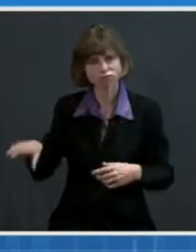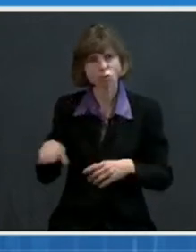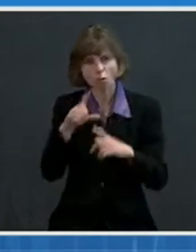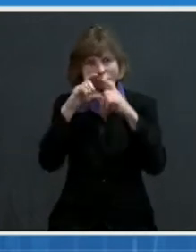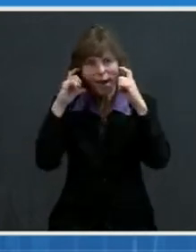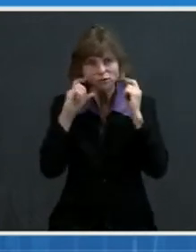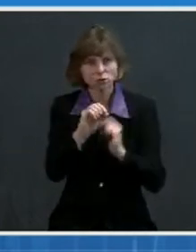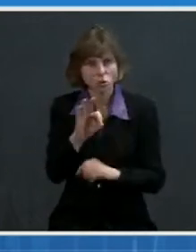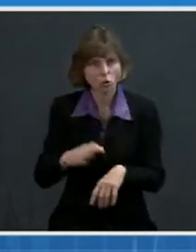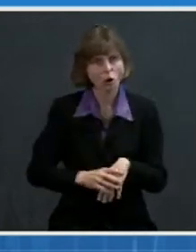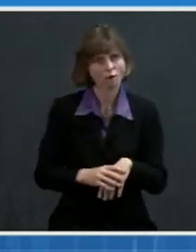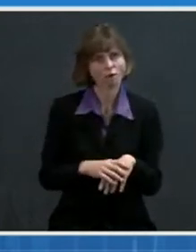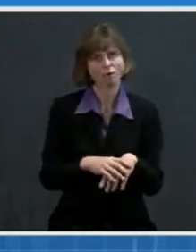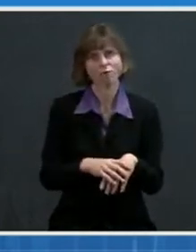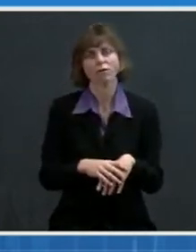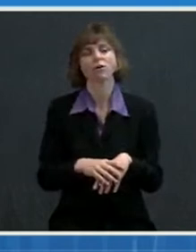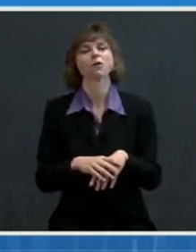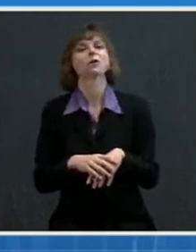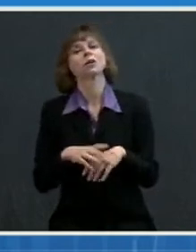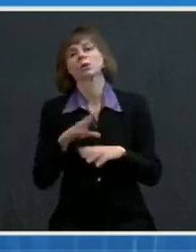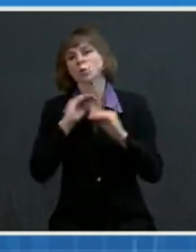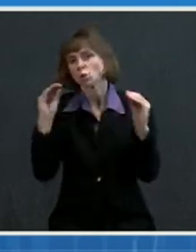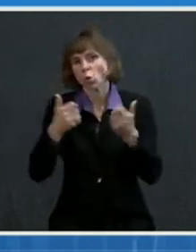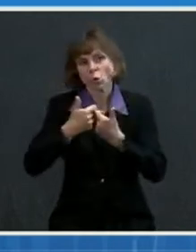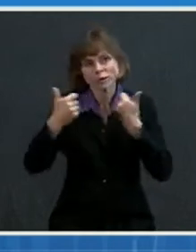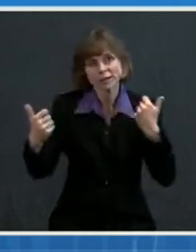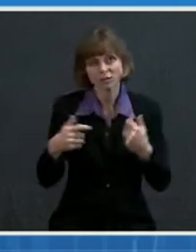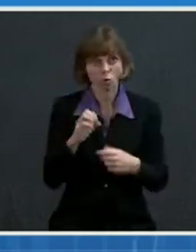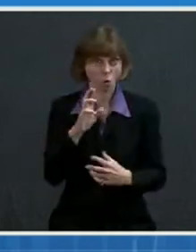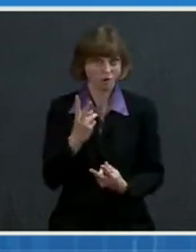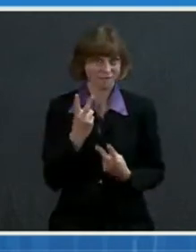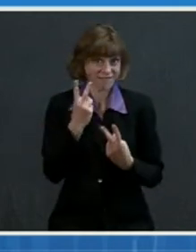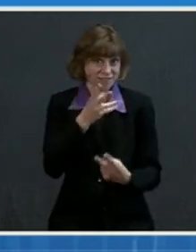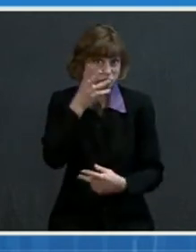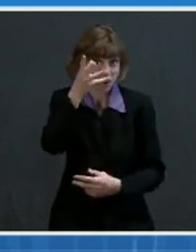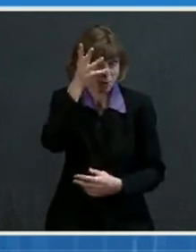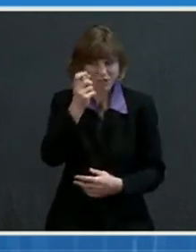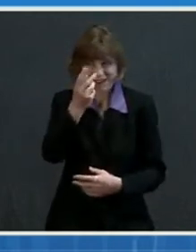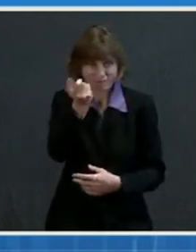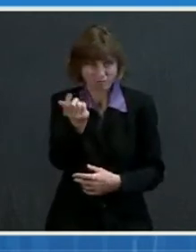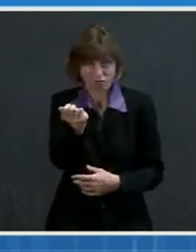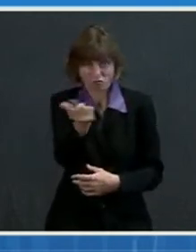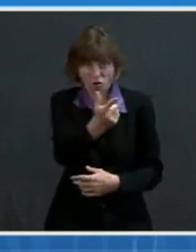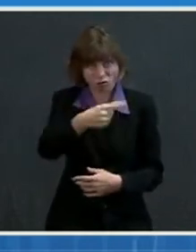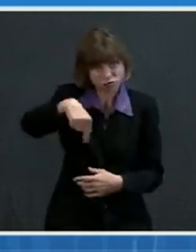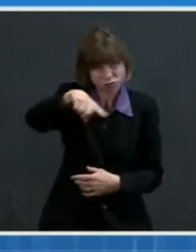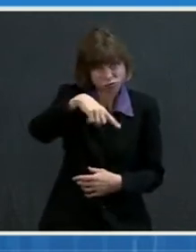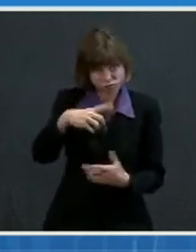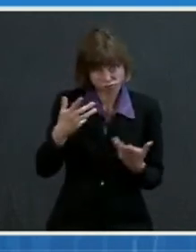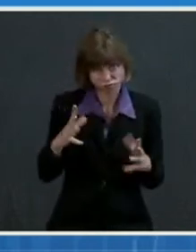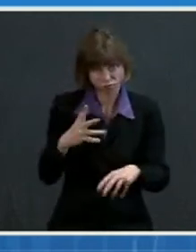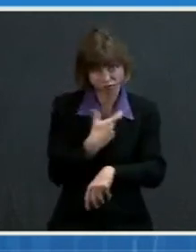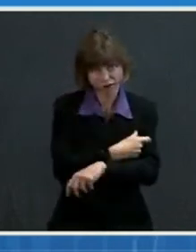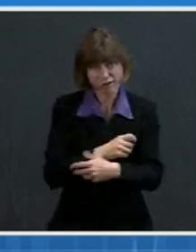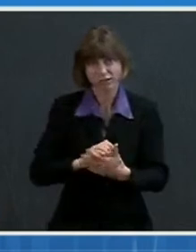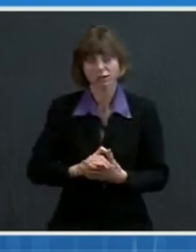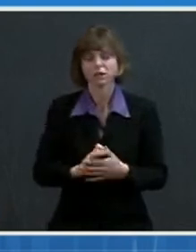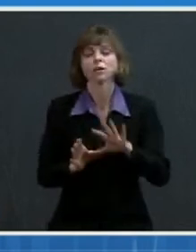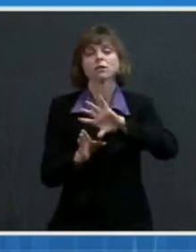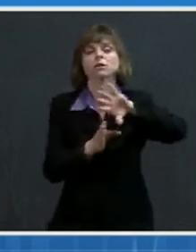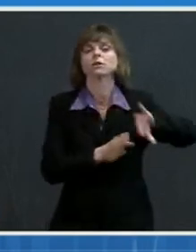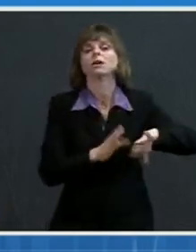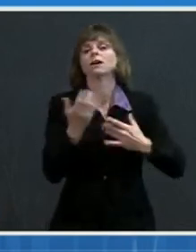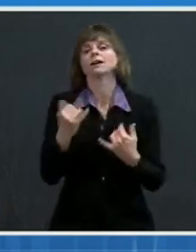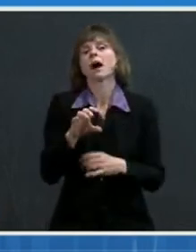if you have been vaccinated and they have been too. Now I want to talk to you about another more complicated